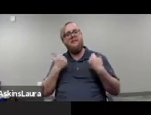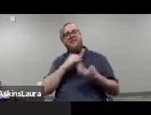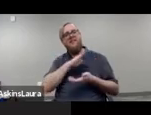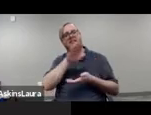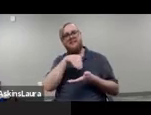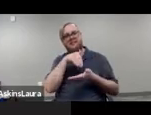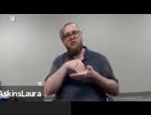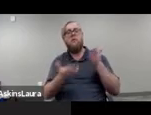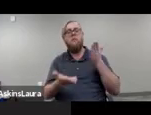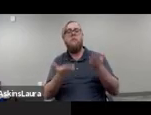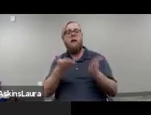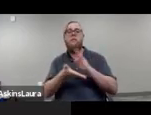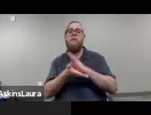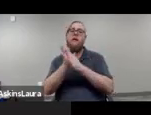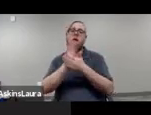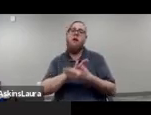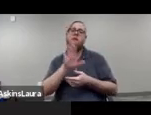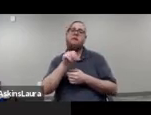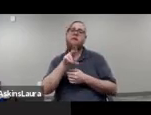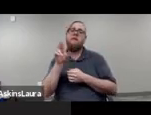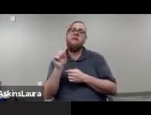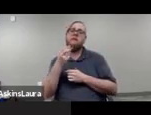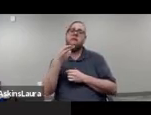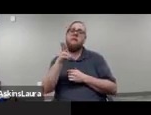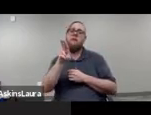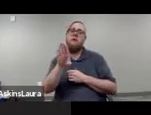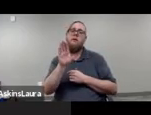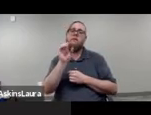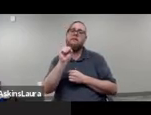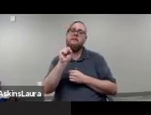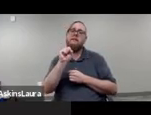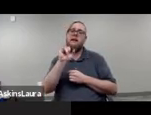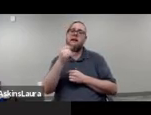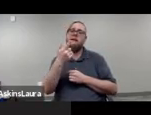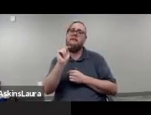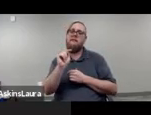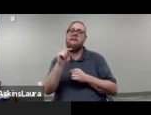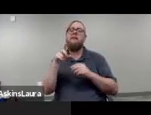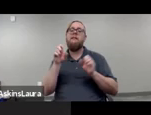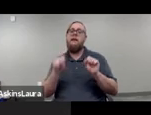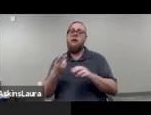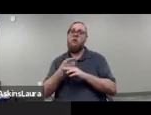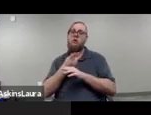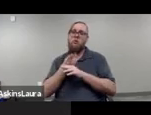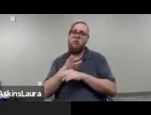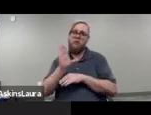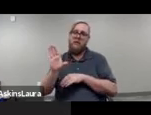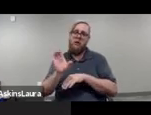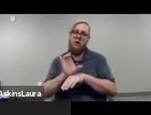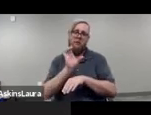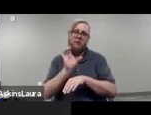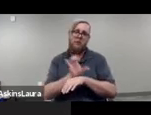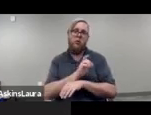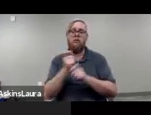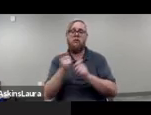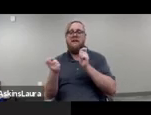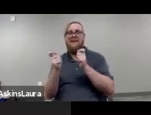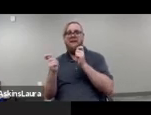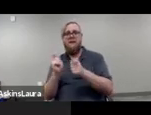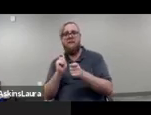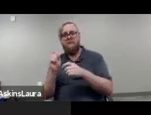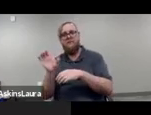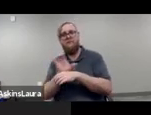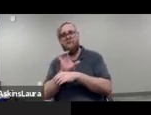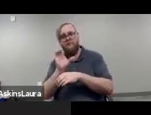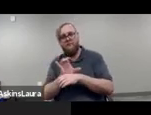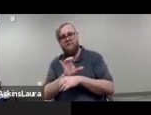a census hub site to use their free equipment and their consumer workstations which majority of them have with